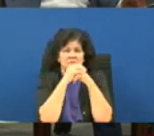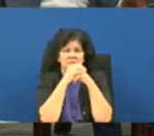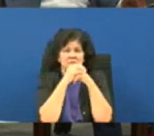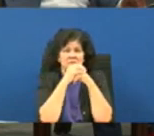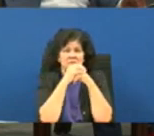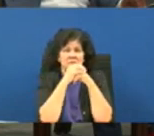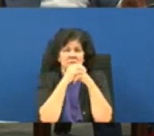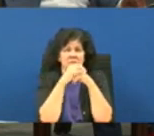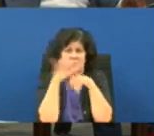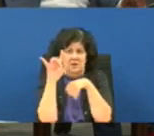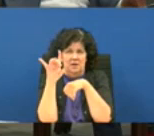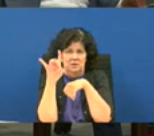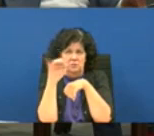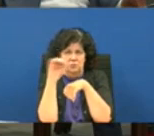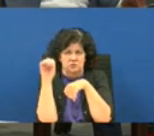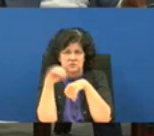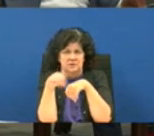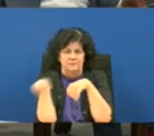i apologize eight percent